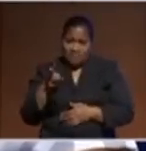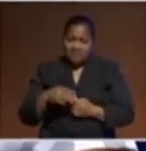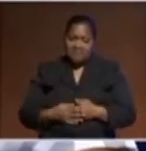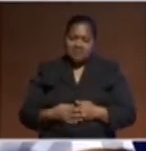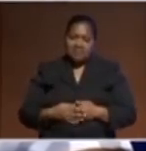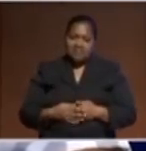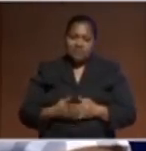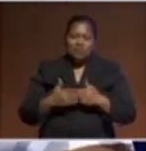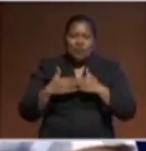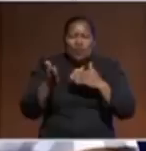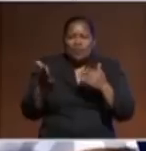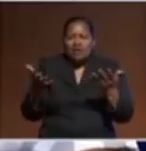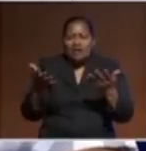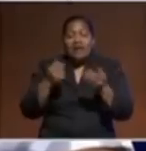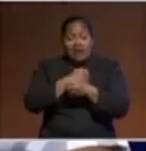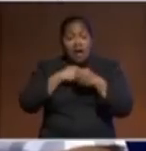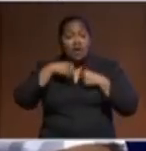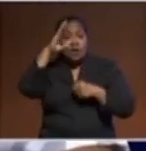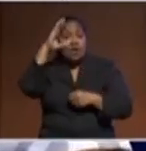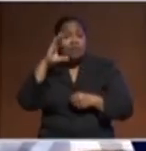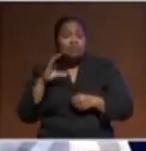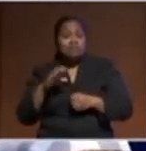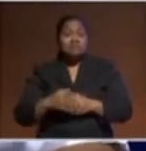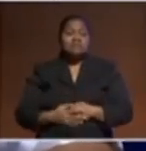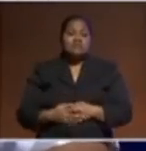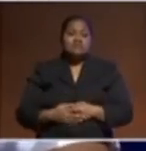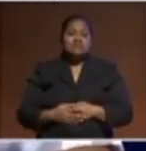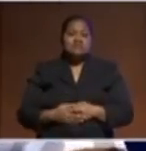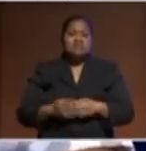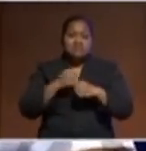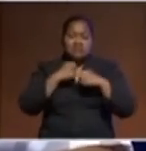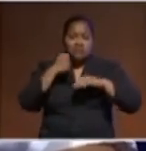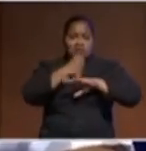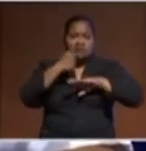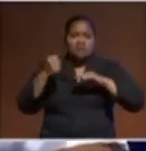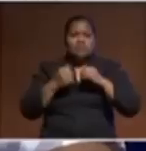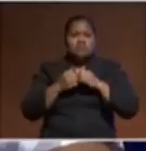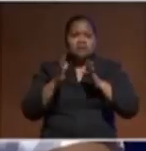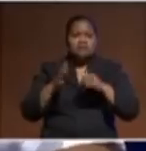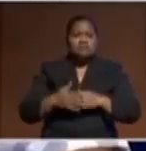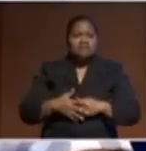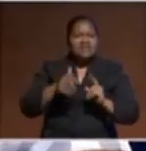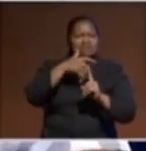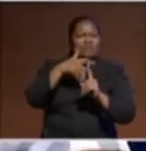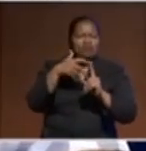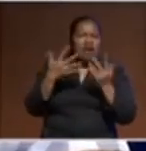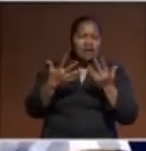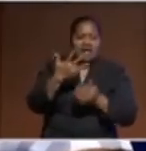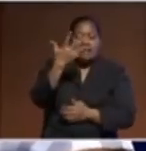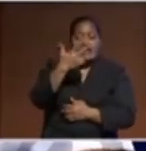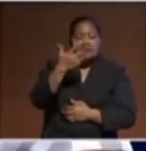Our country as a constitutional government started just by way of background in 1979